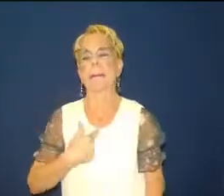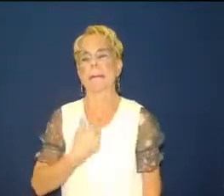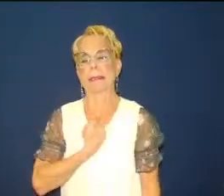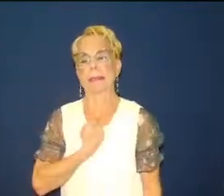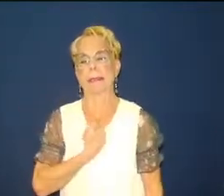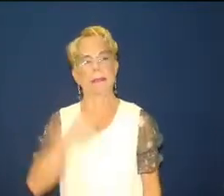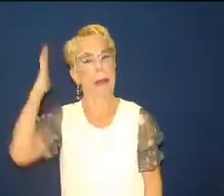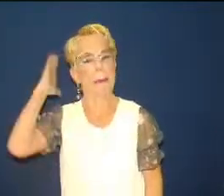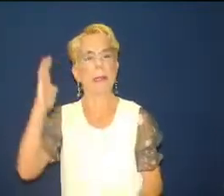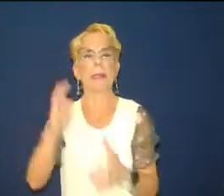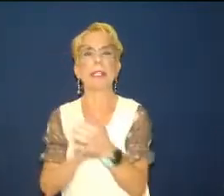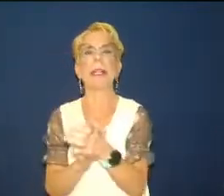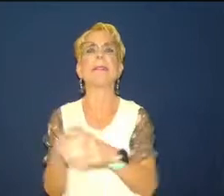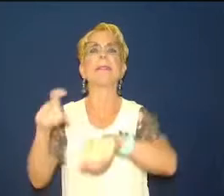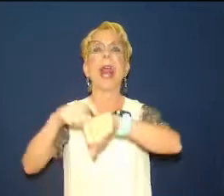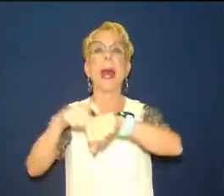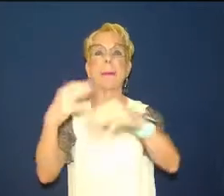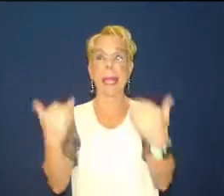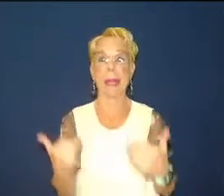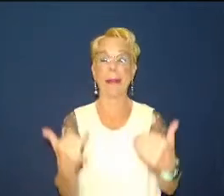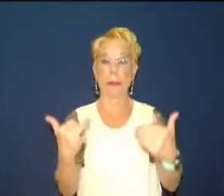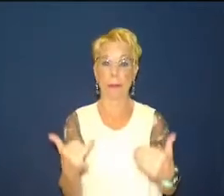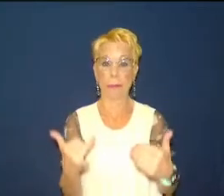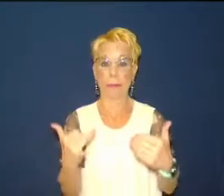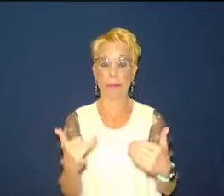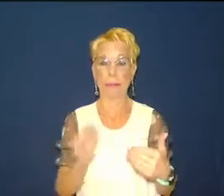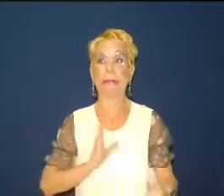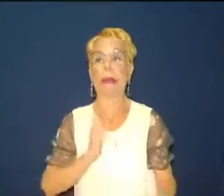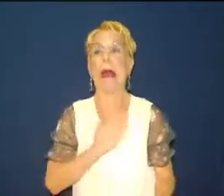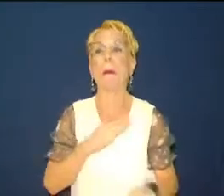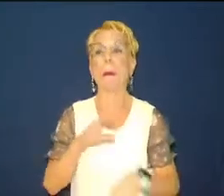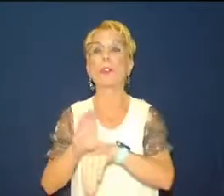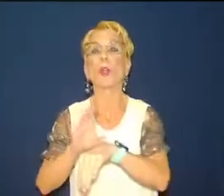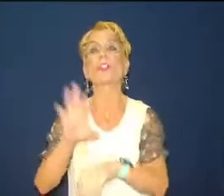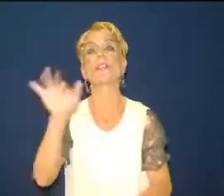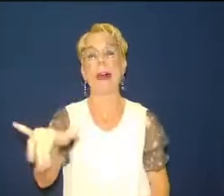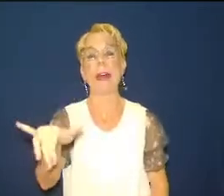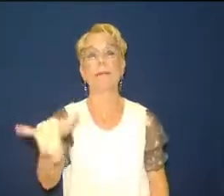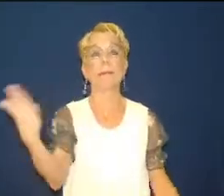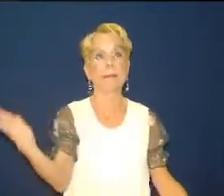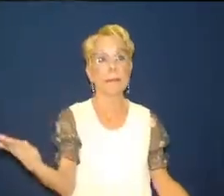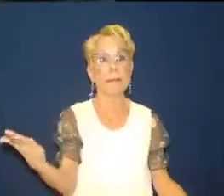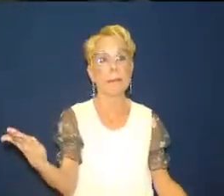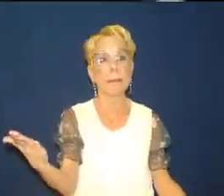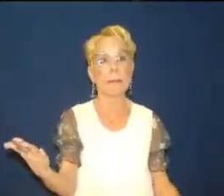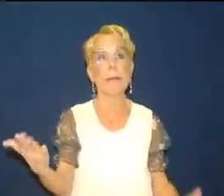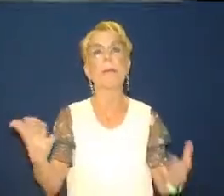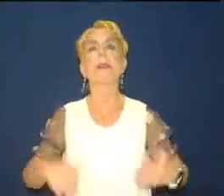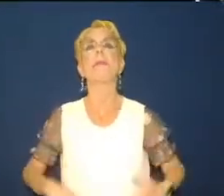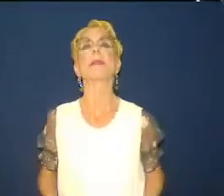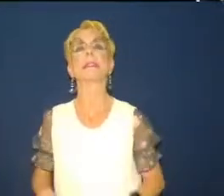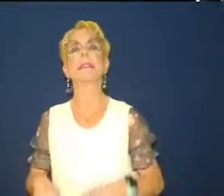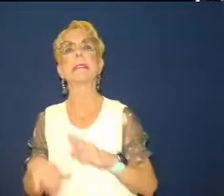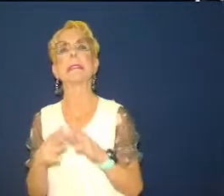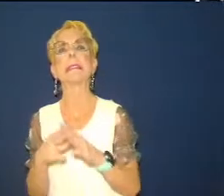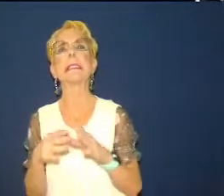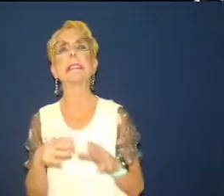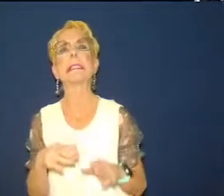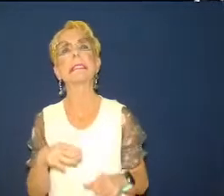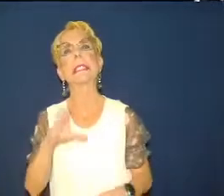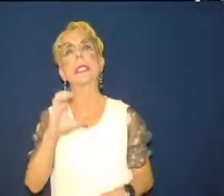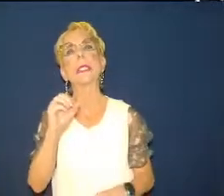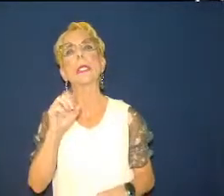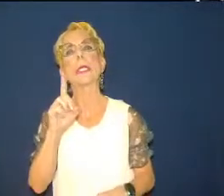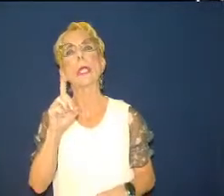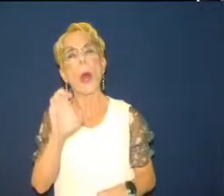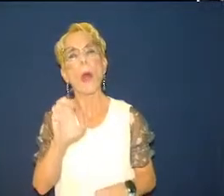that's come true right in front of our eyes and so so anyway um just want to show you this QR code if you at any time want to take a picture